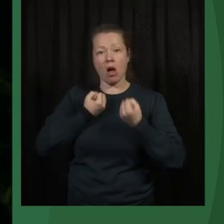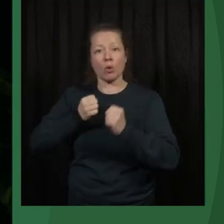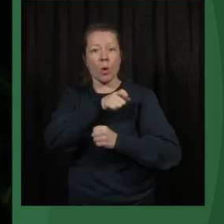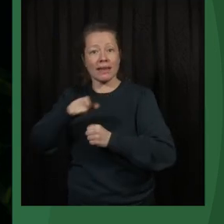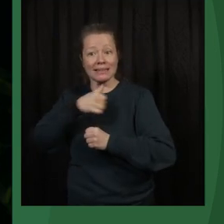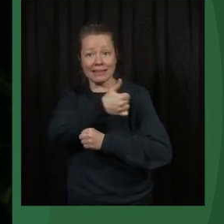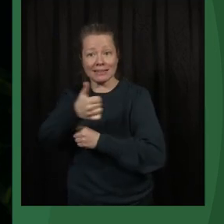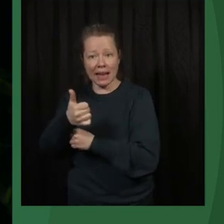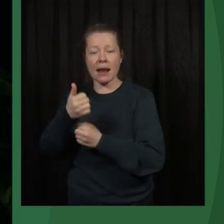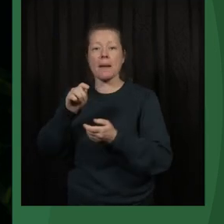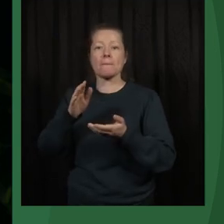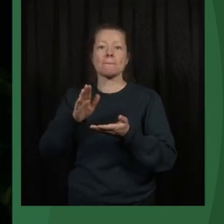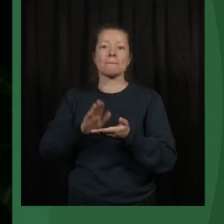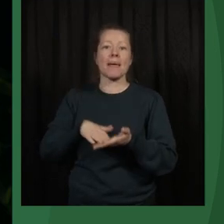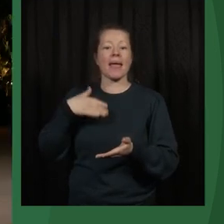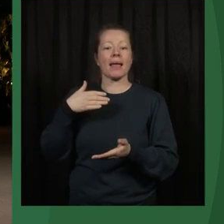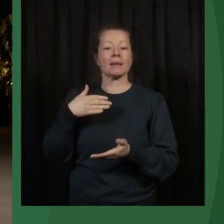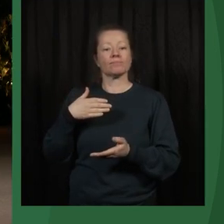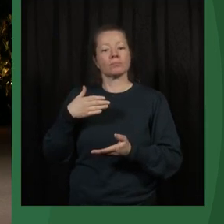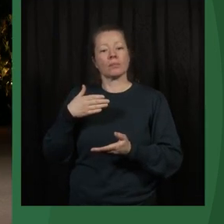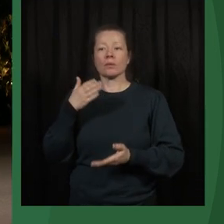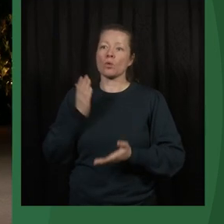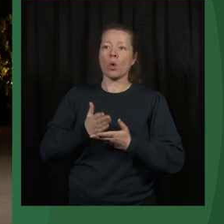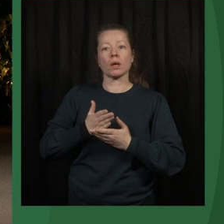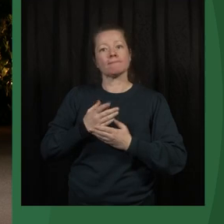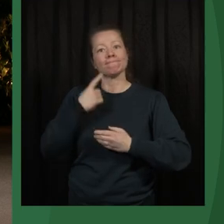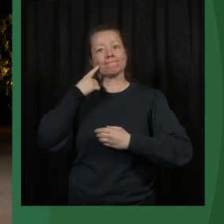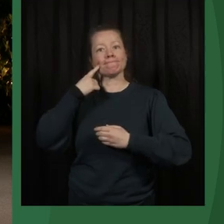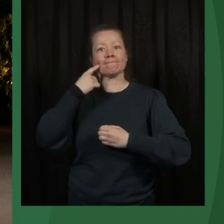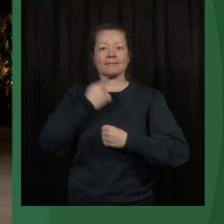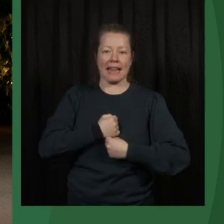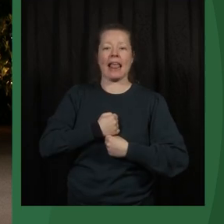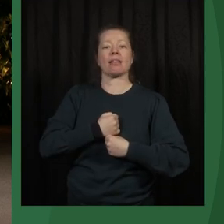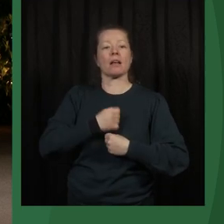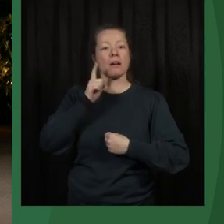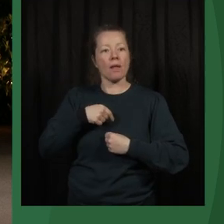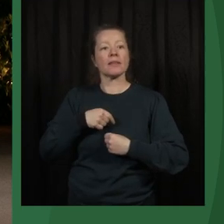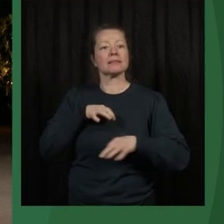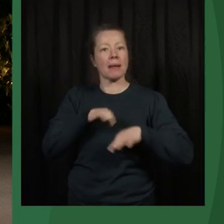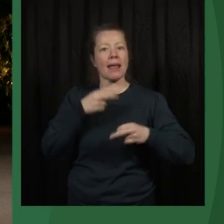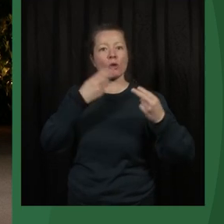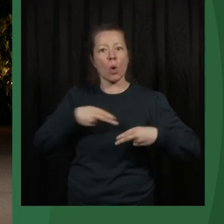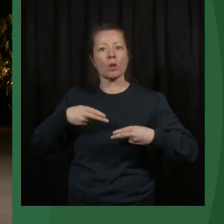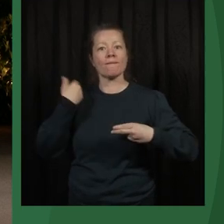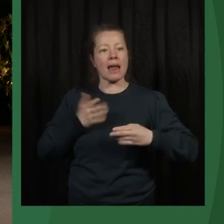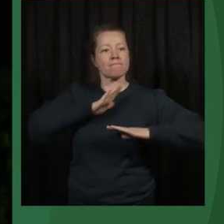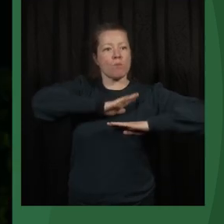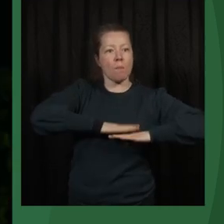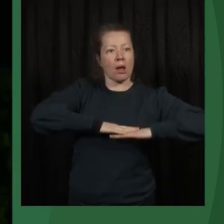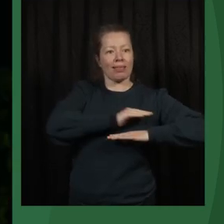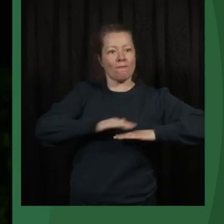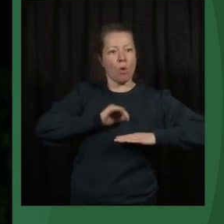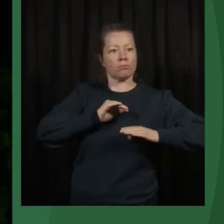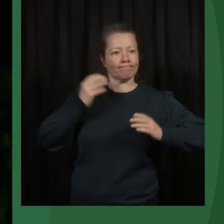with its official confidence, can play a role and be a ground for that. And